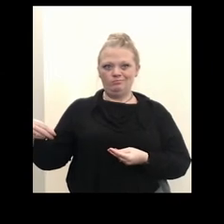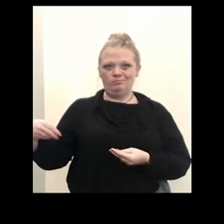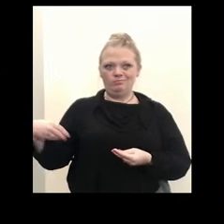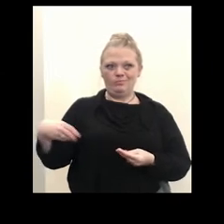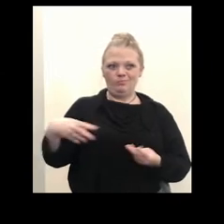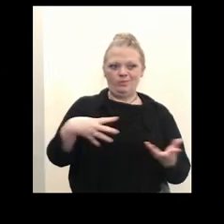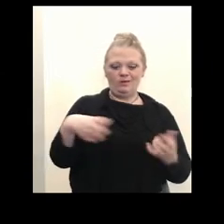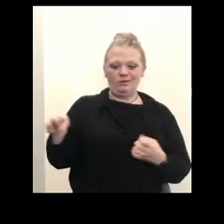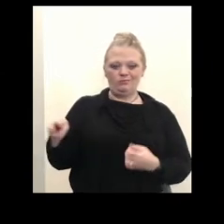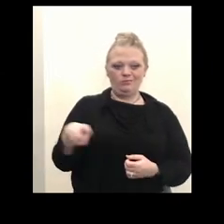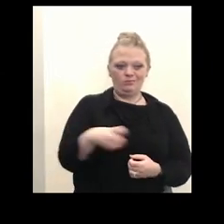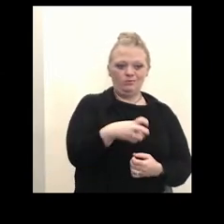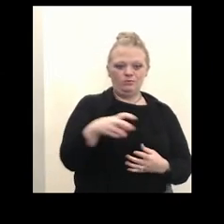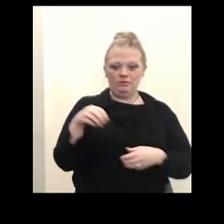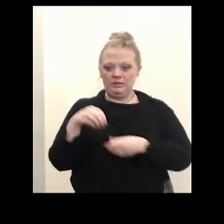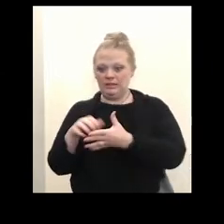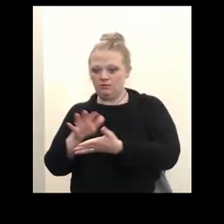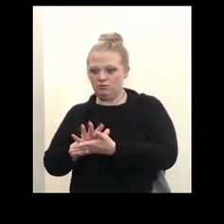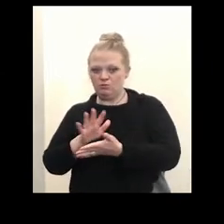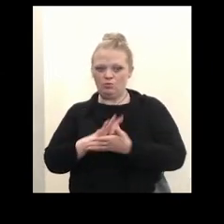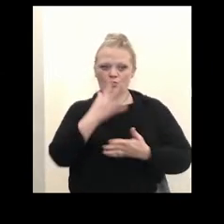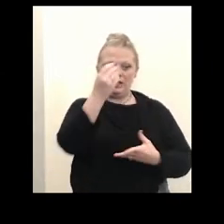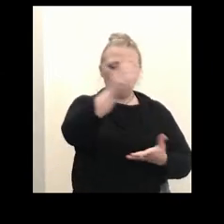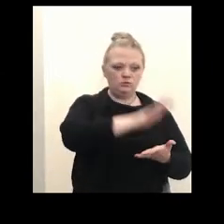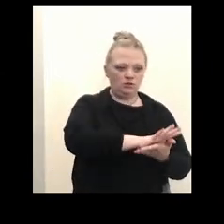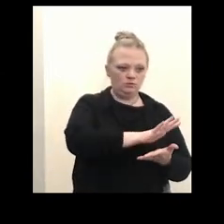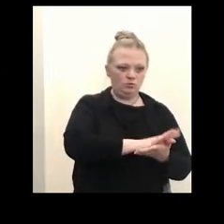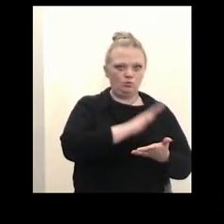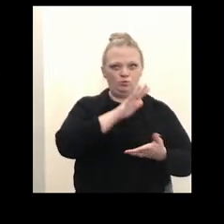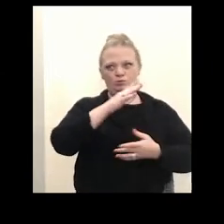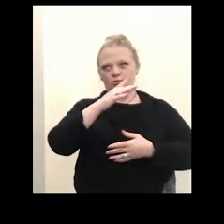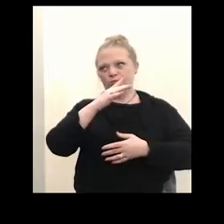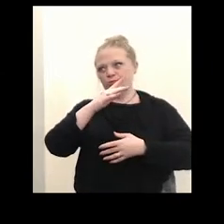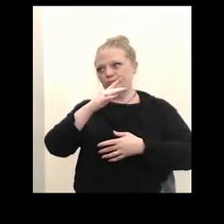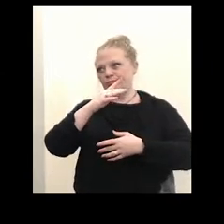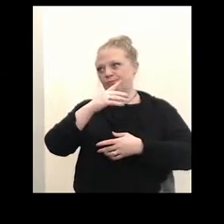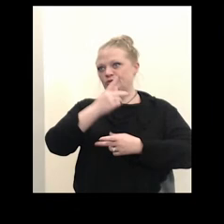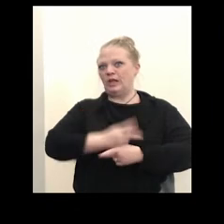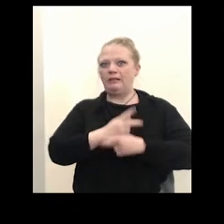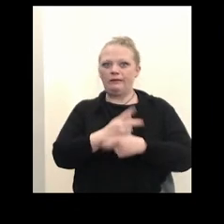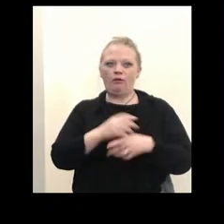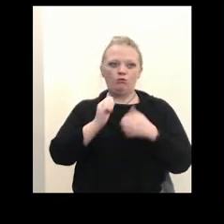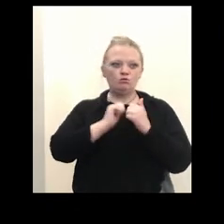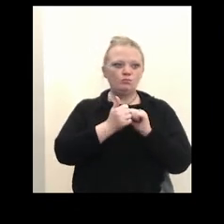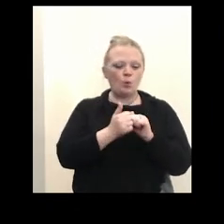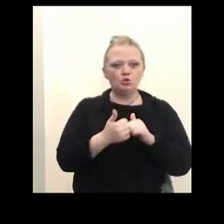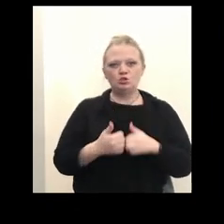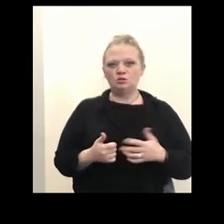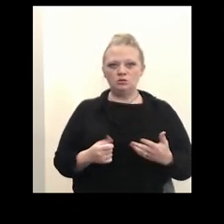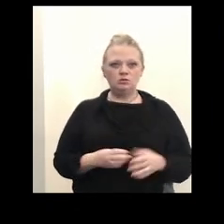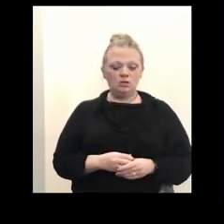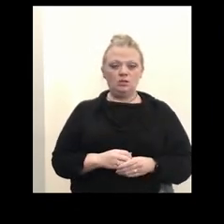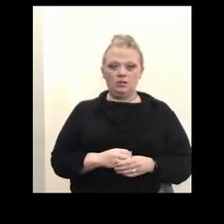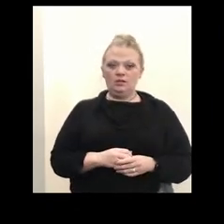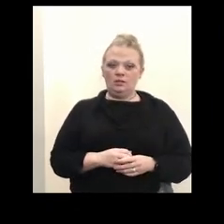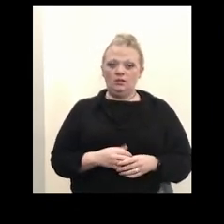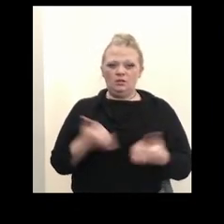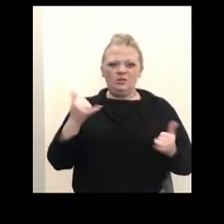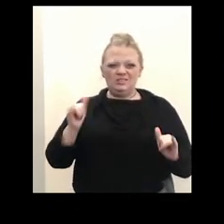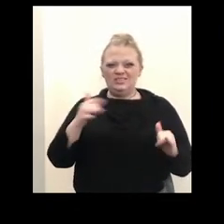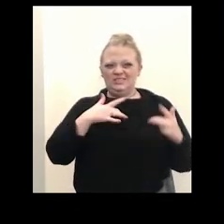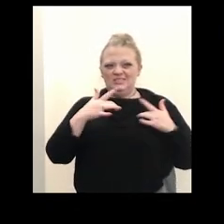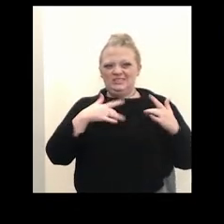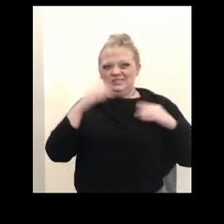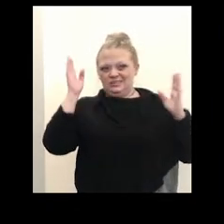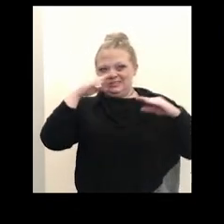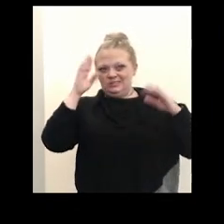outside of a school setting, it's into child care, it's in sports. So we are still worried about that. That's why children